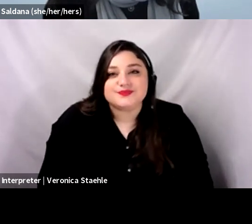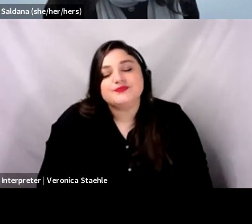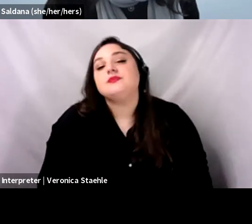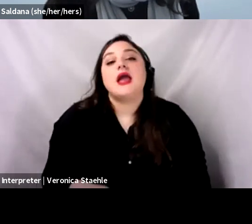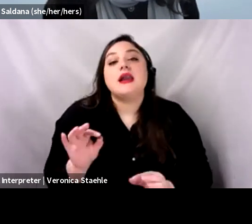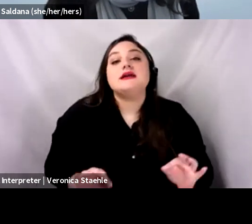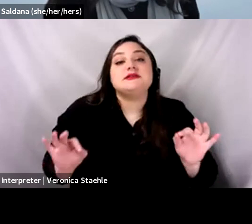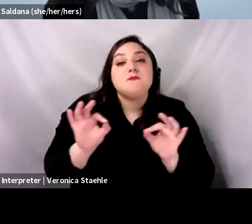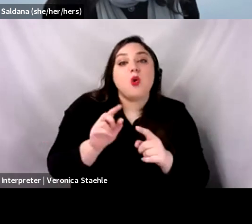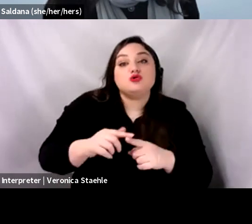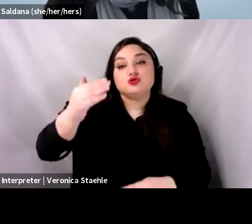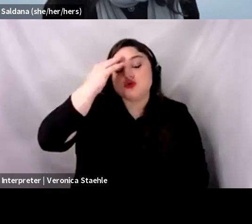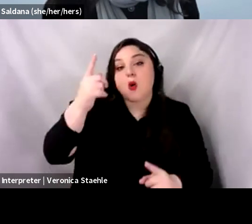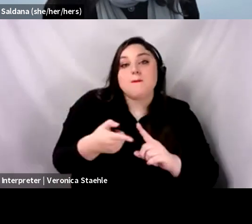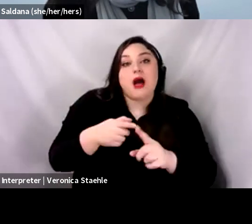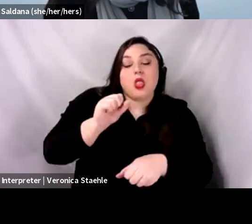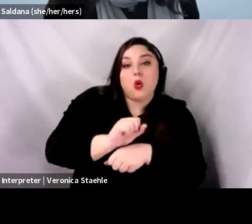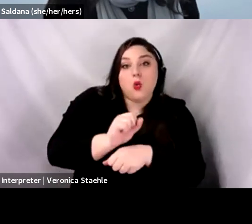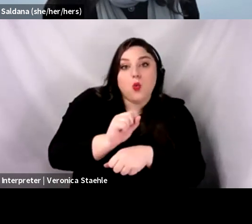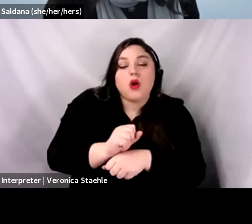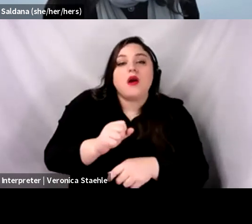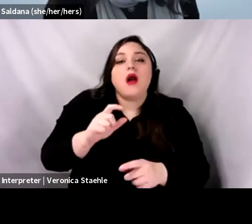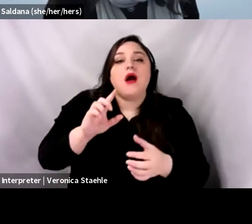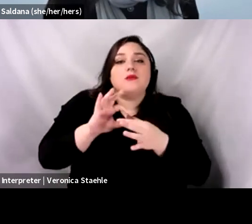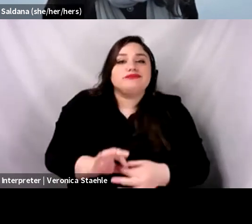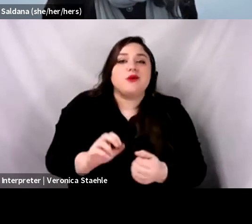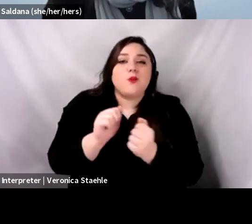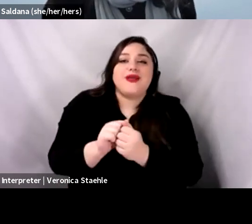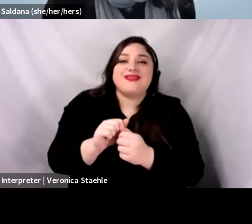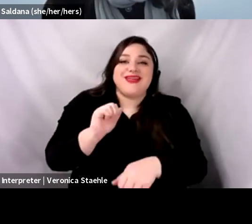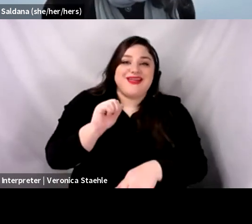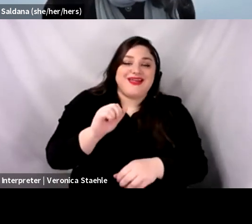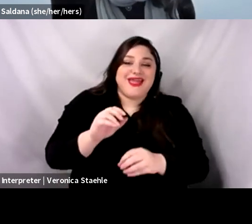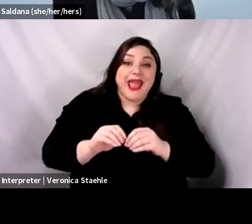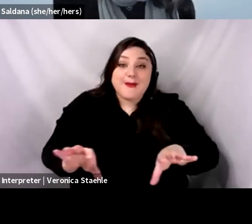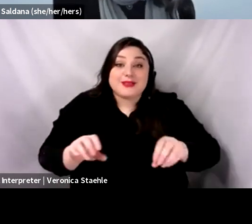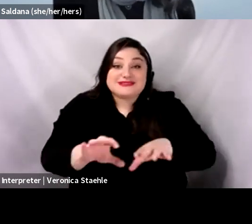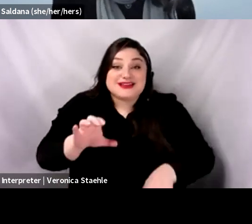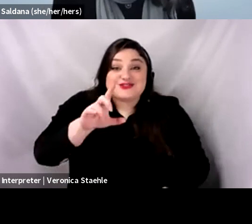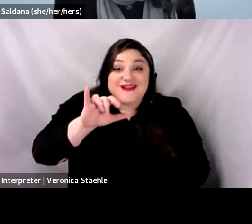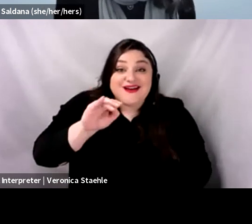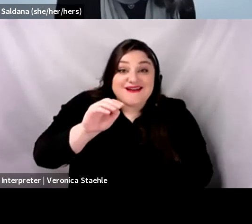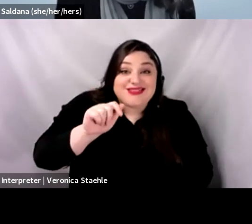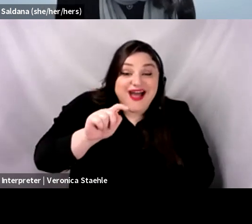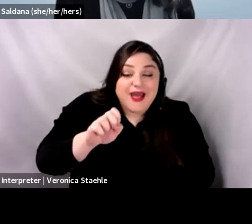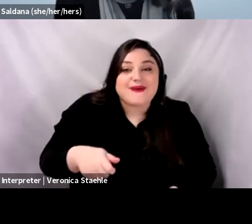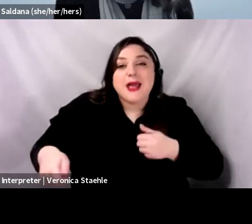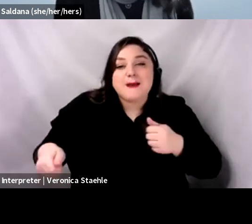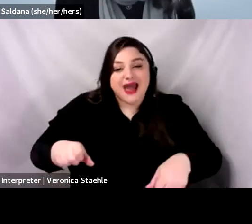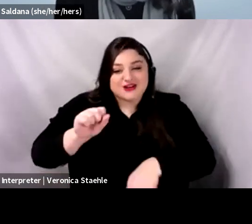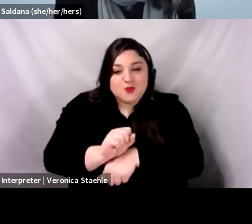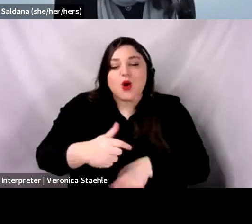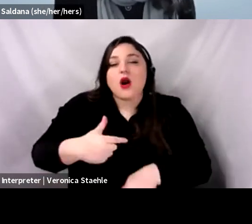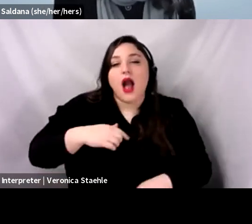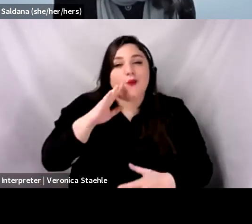by Catherine Klein and colleagues on implementation climate and management support published in 2001. I'll put that in the